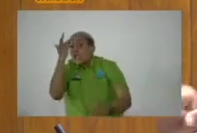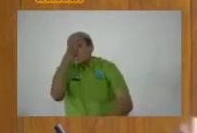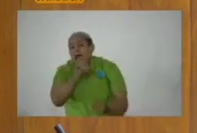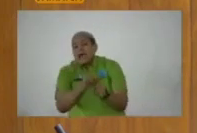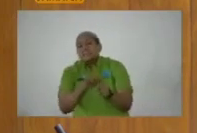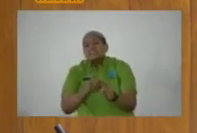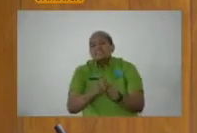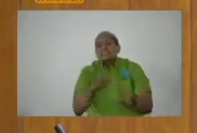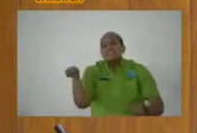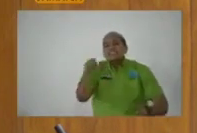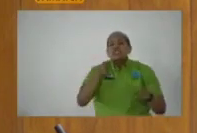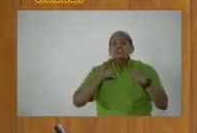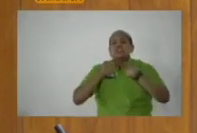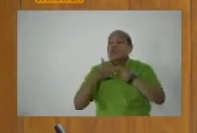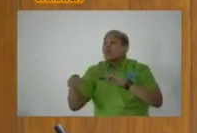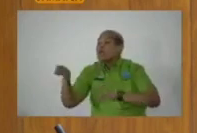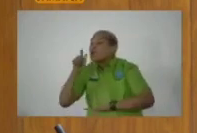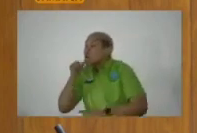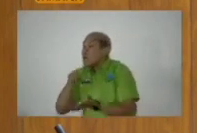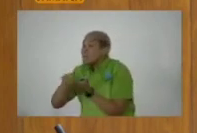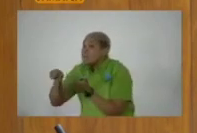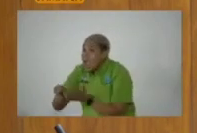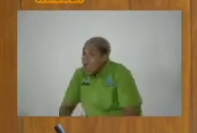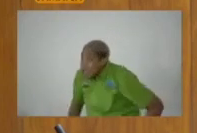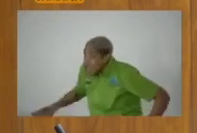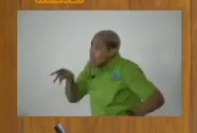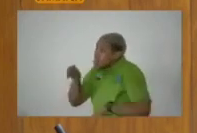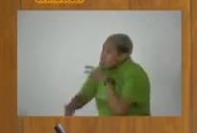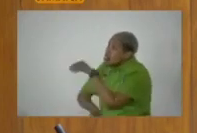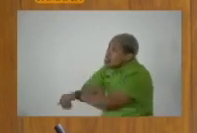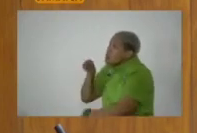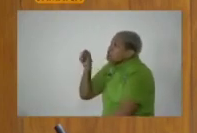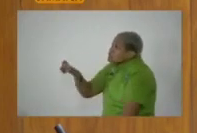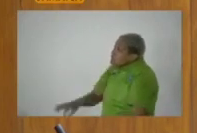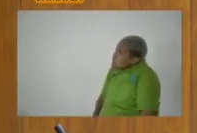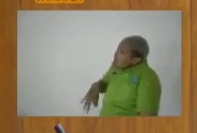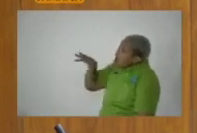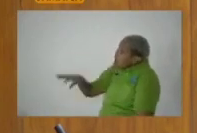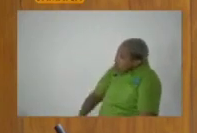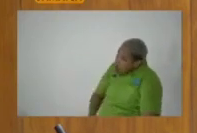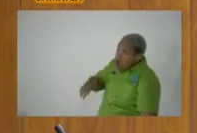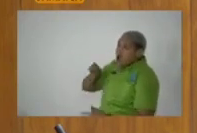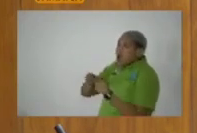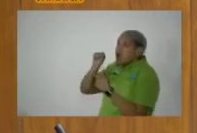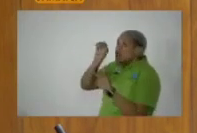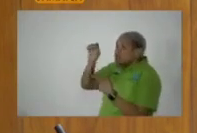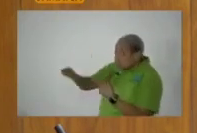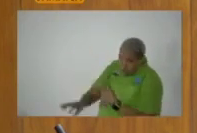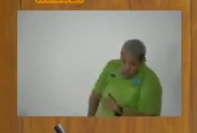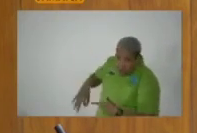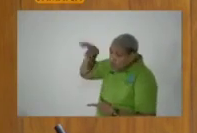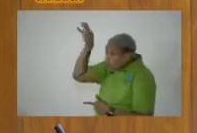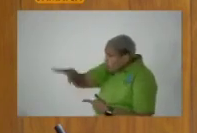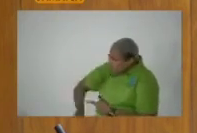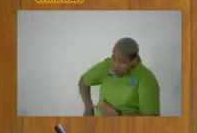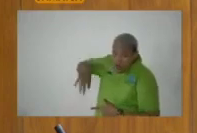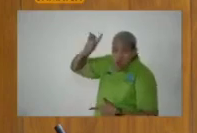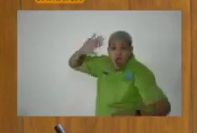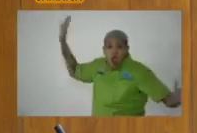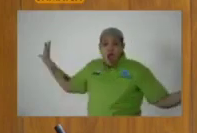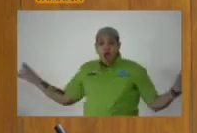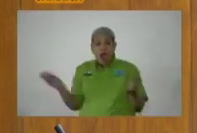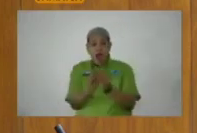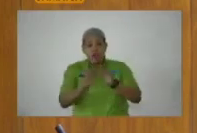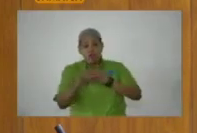is all of Jamaica who pays it in more GCT in SET on imports, all of Jamaica.